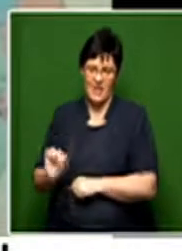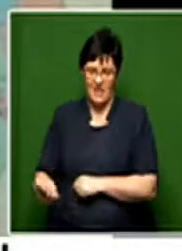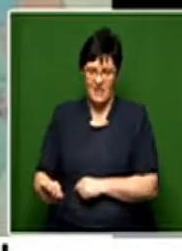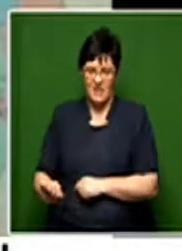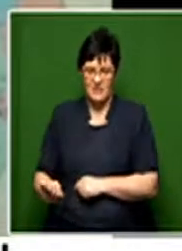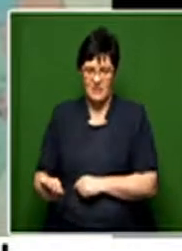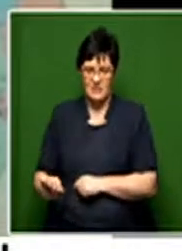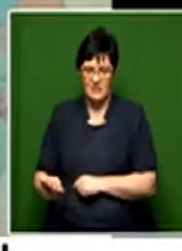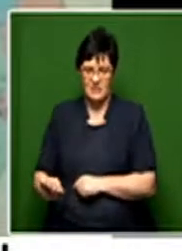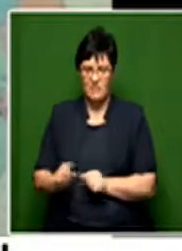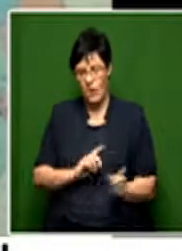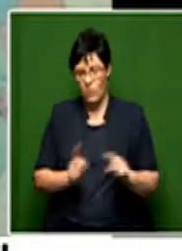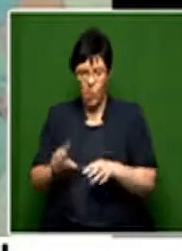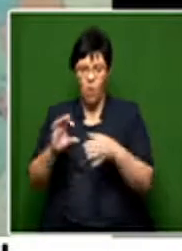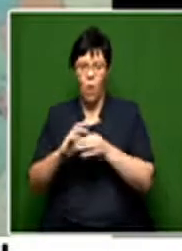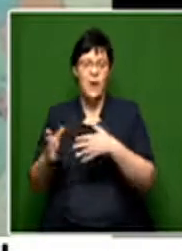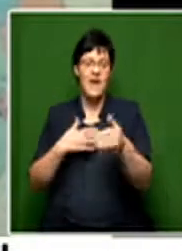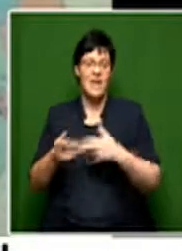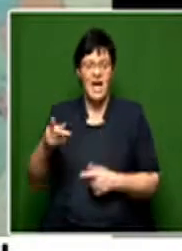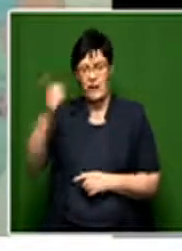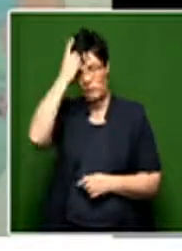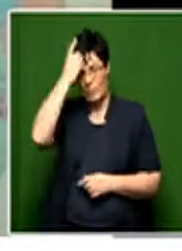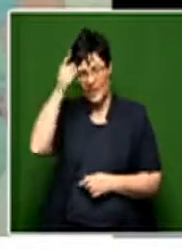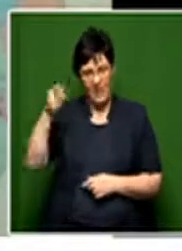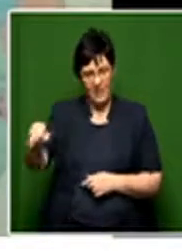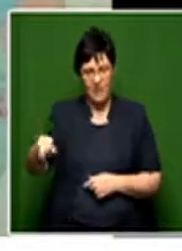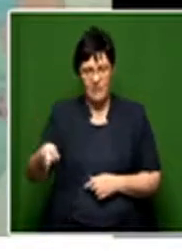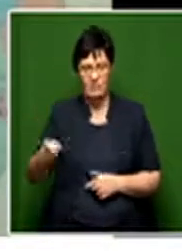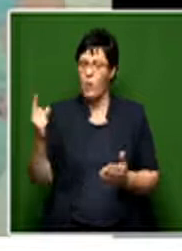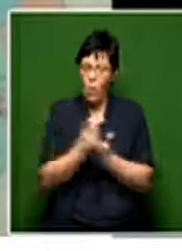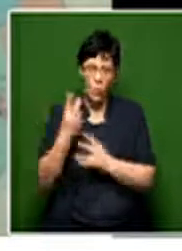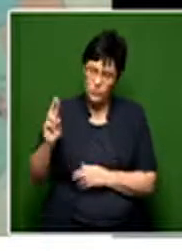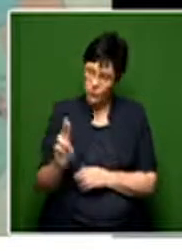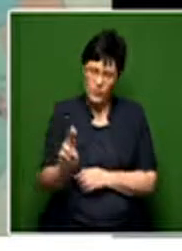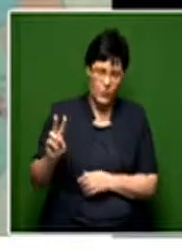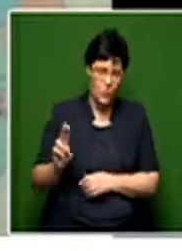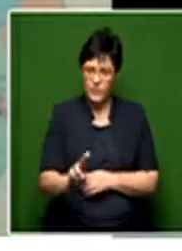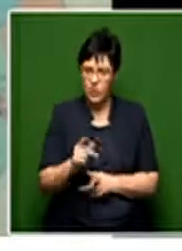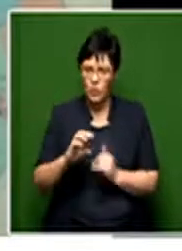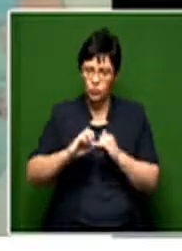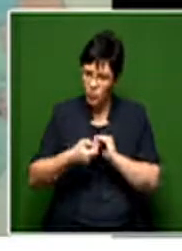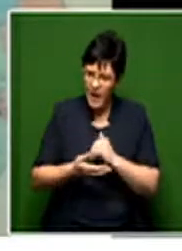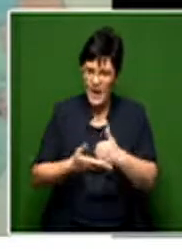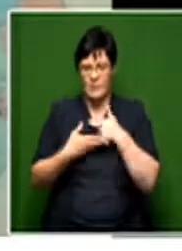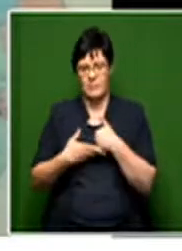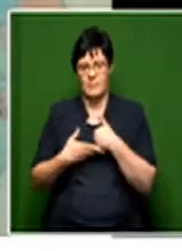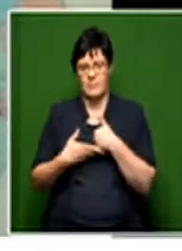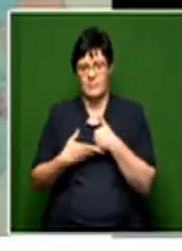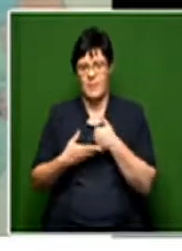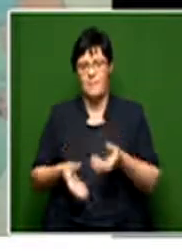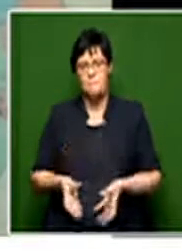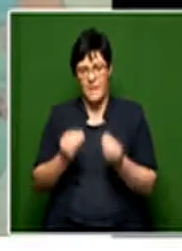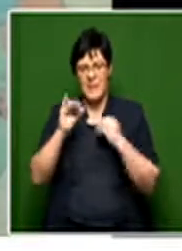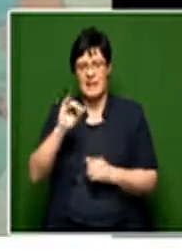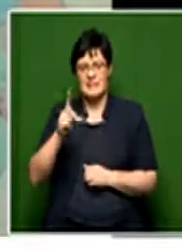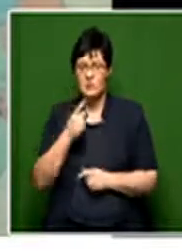And every time that I went to home affairs officials in Durban, he was always with me to try and help me get an